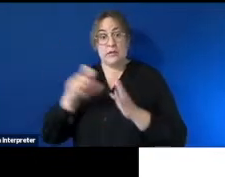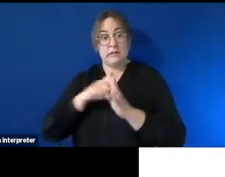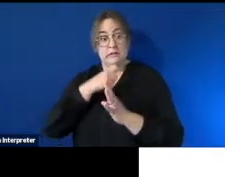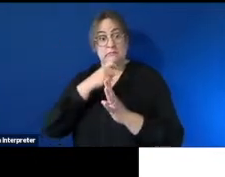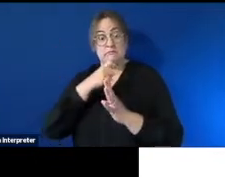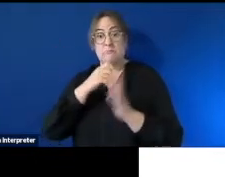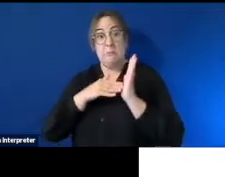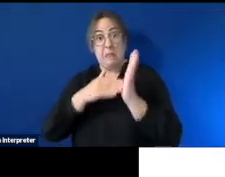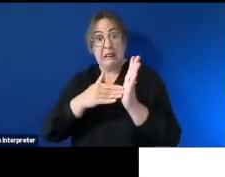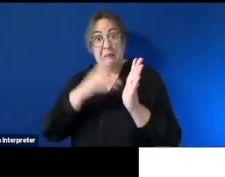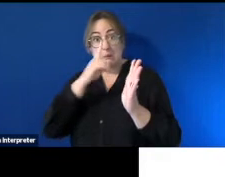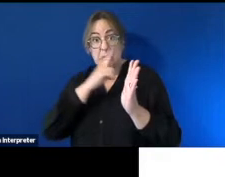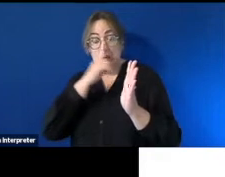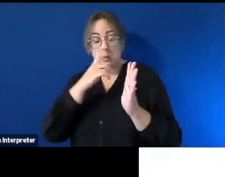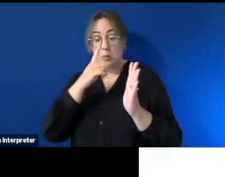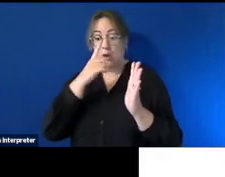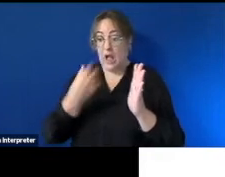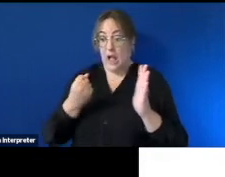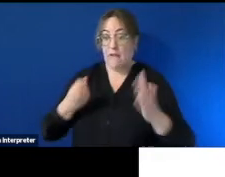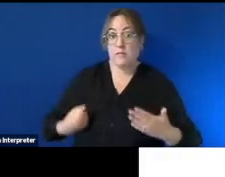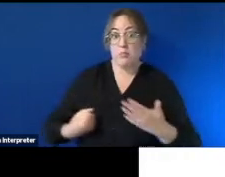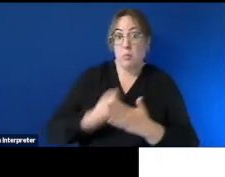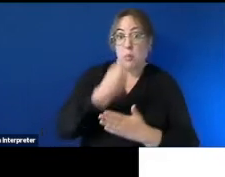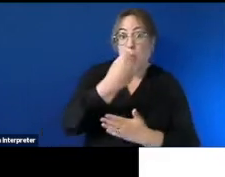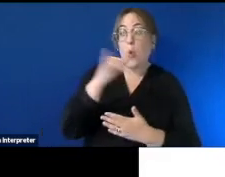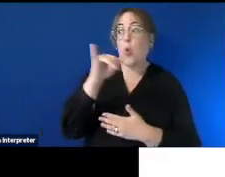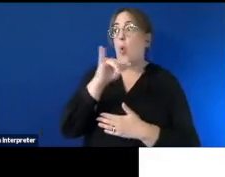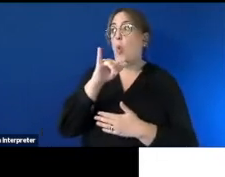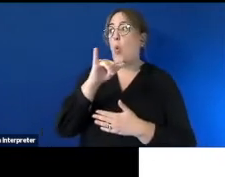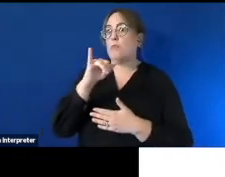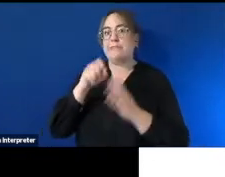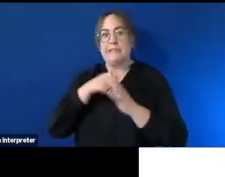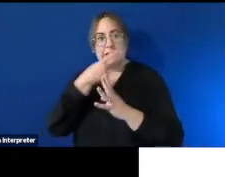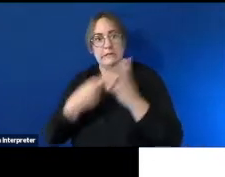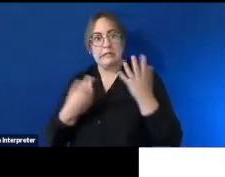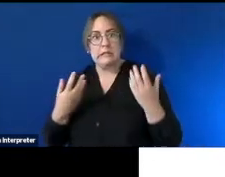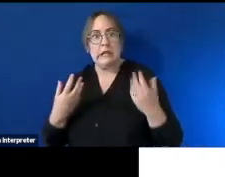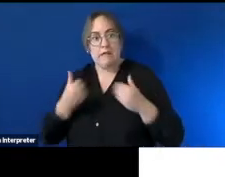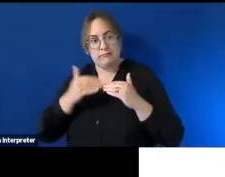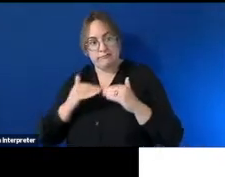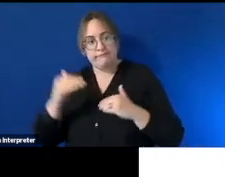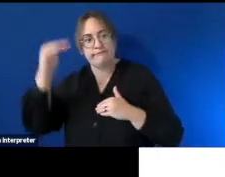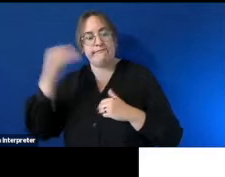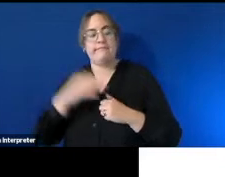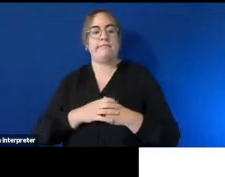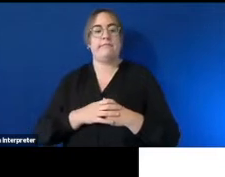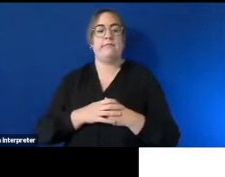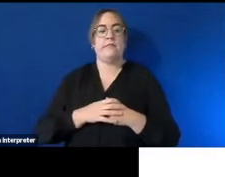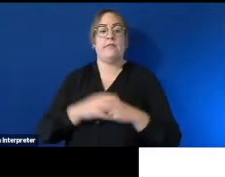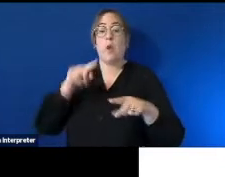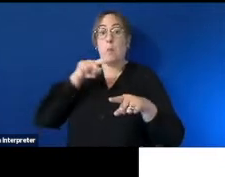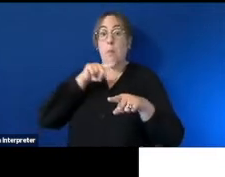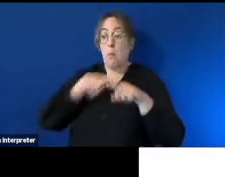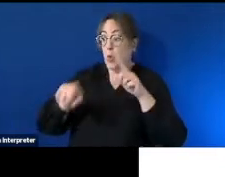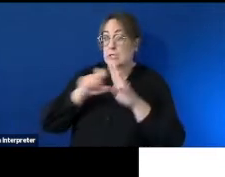might be born with that disability or might have acquired it through age or via an accident most disabilities are invisible in